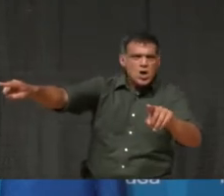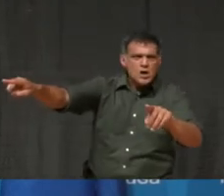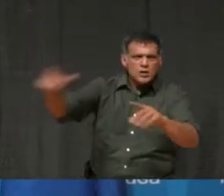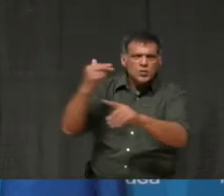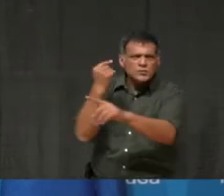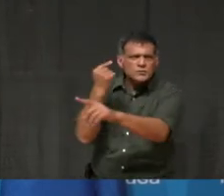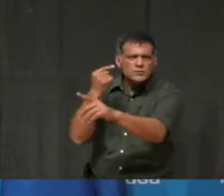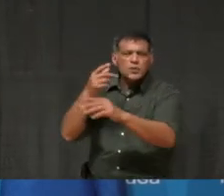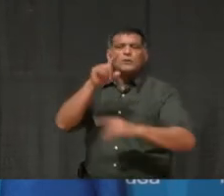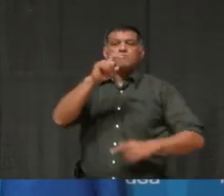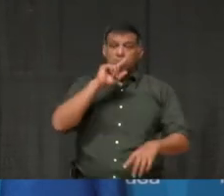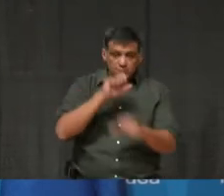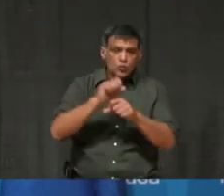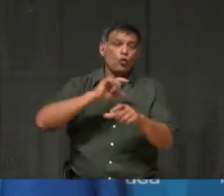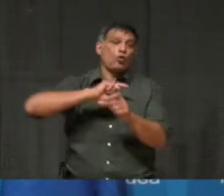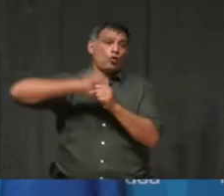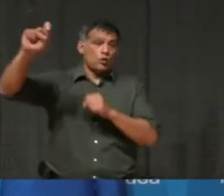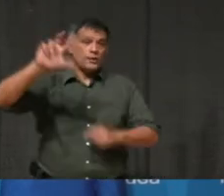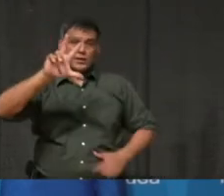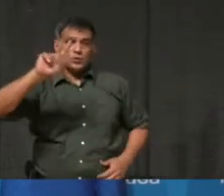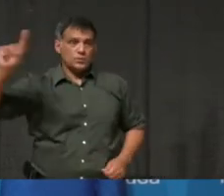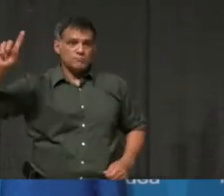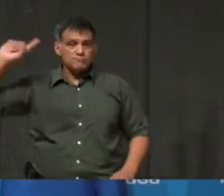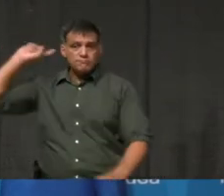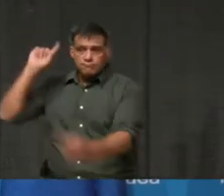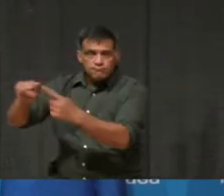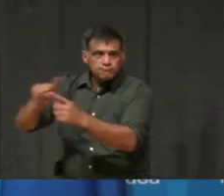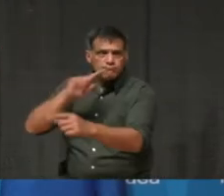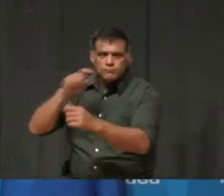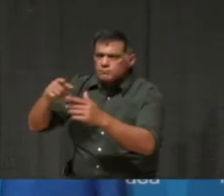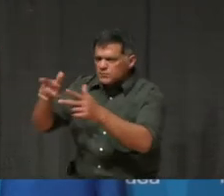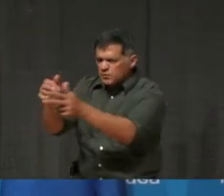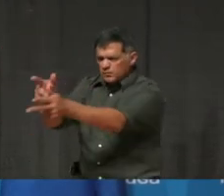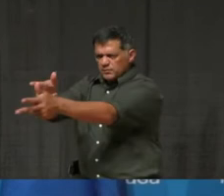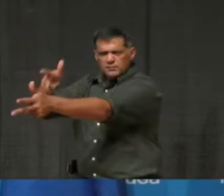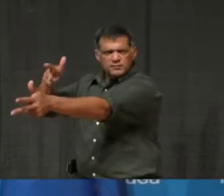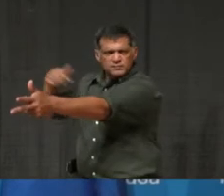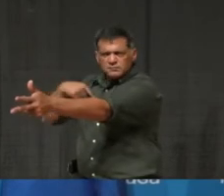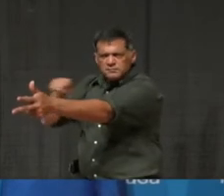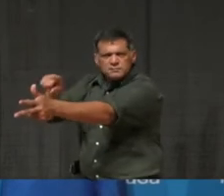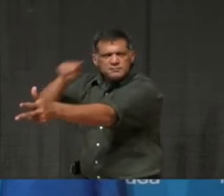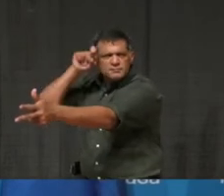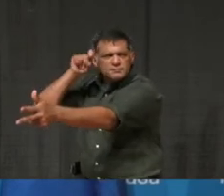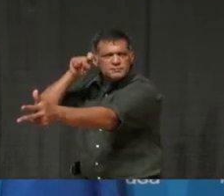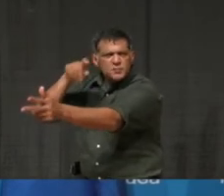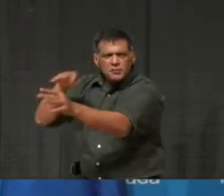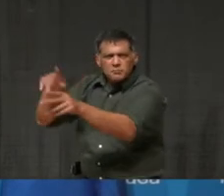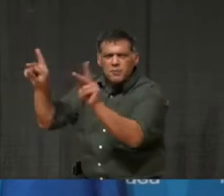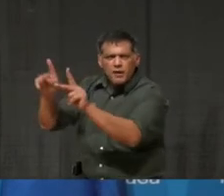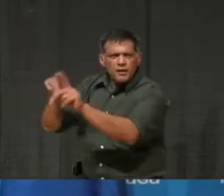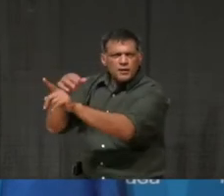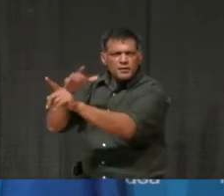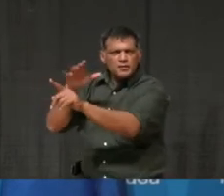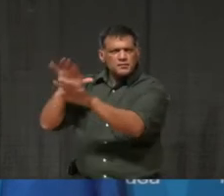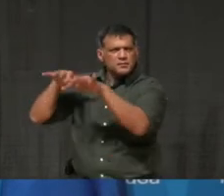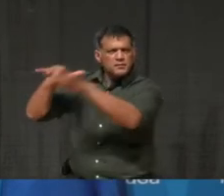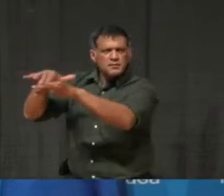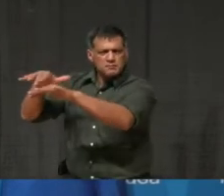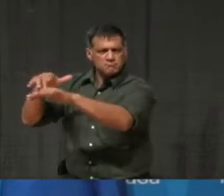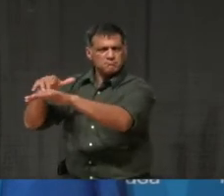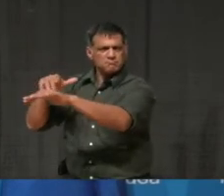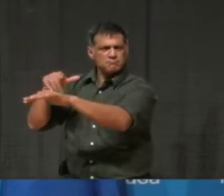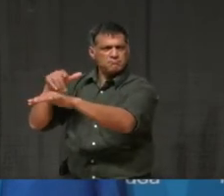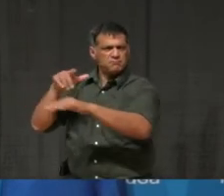gatherings of people at private settings, et cetera. And they proactively go to establishments to ensure that all the rules and